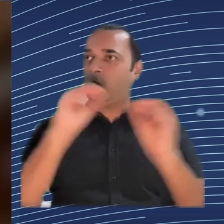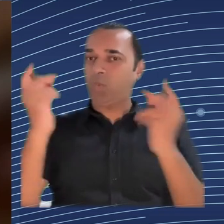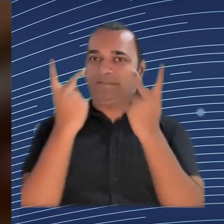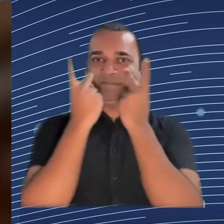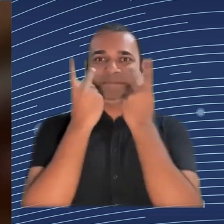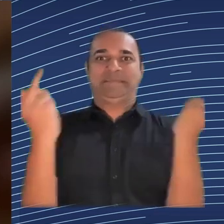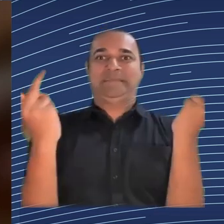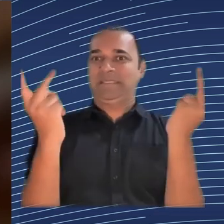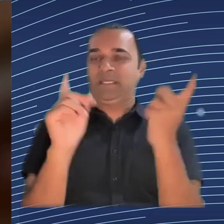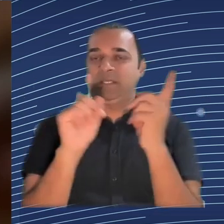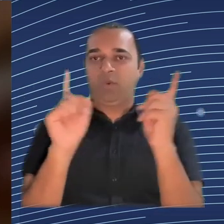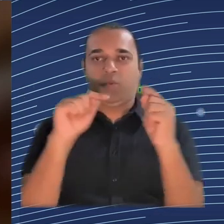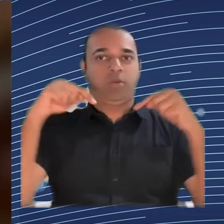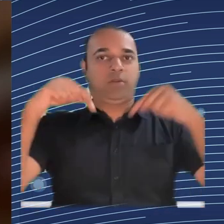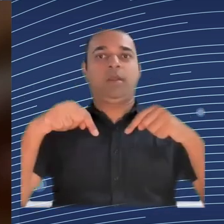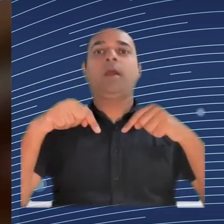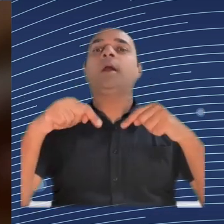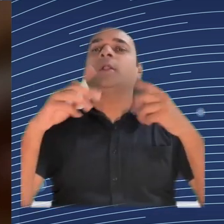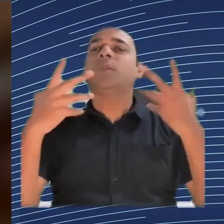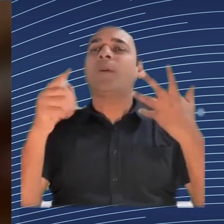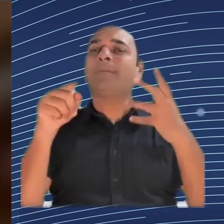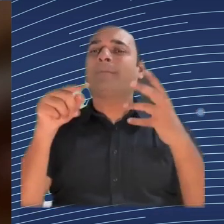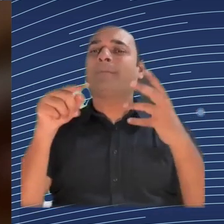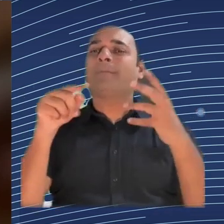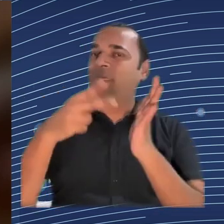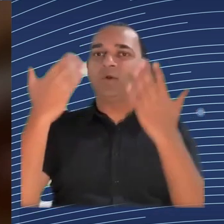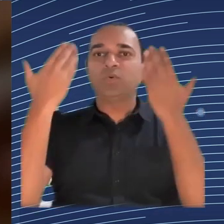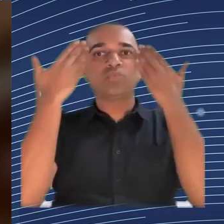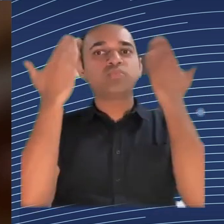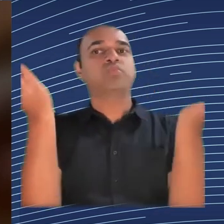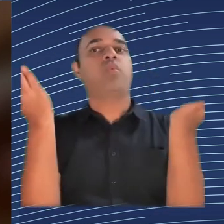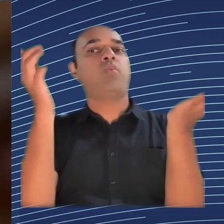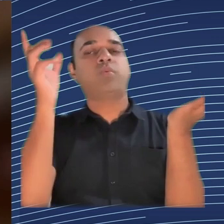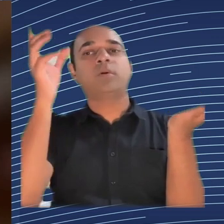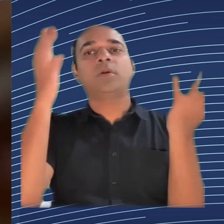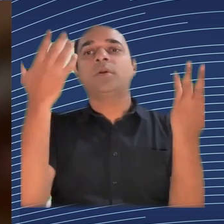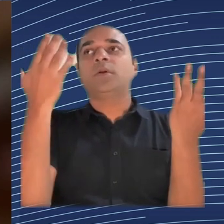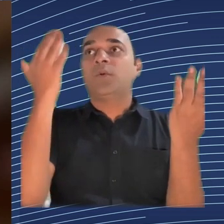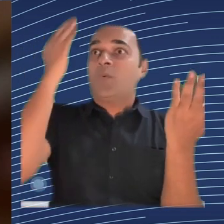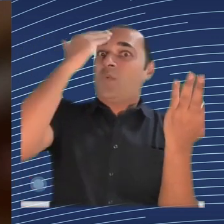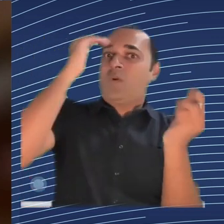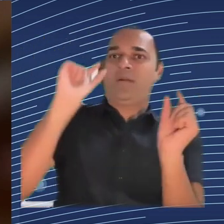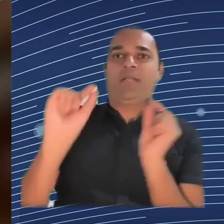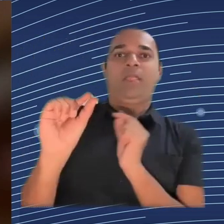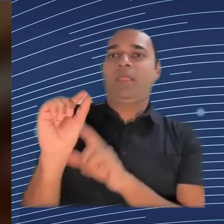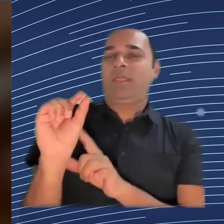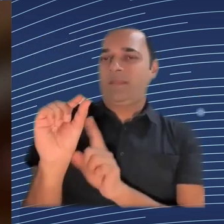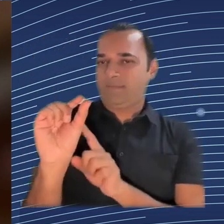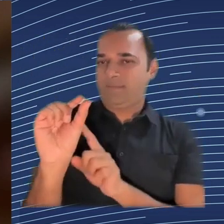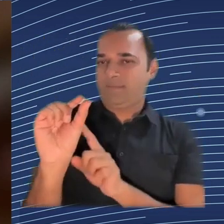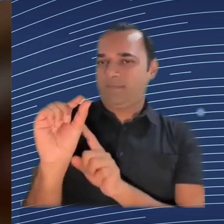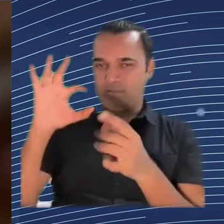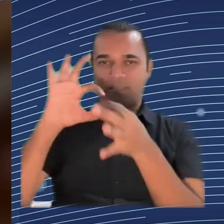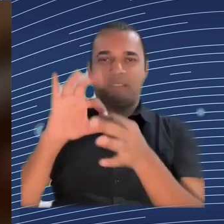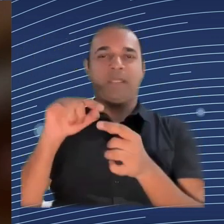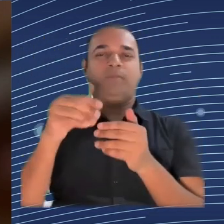to self assess one's options and abilities in this wider organization. So we in the planning stage,